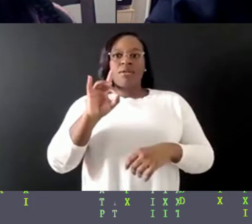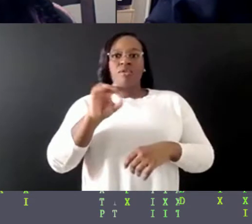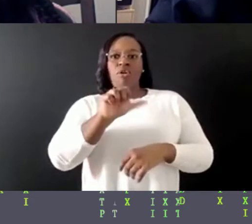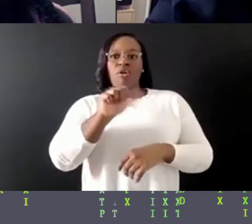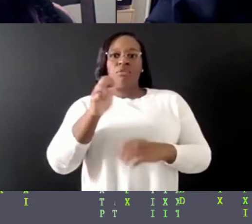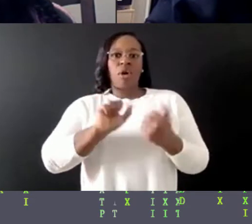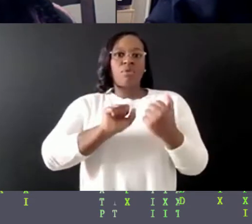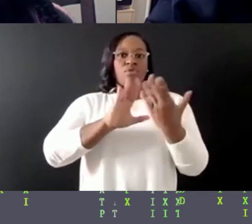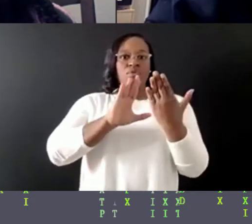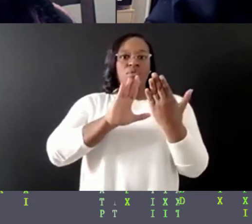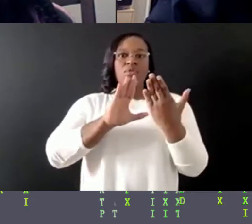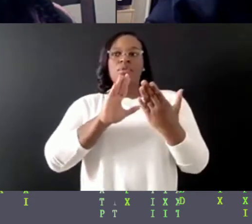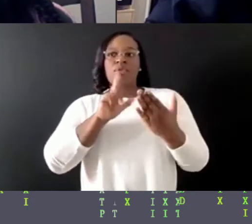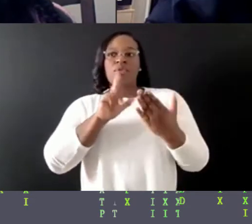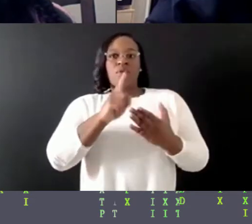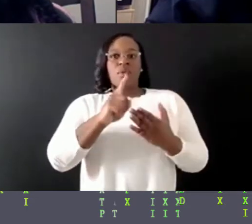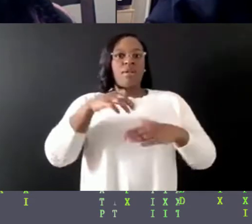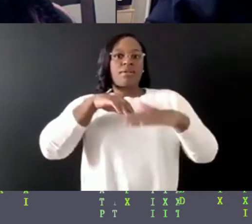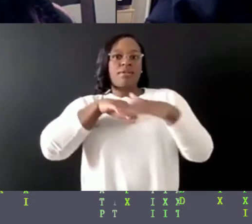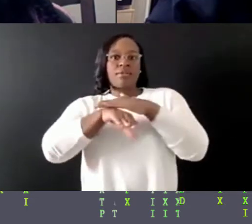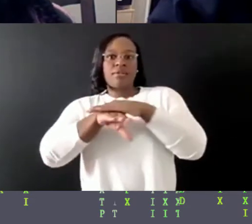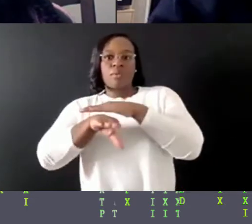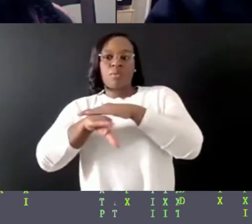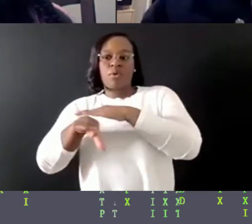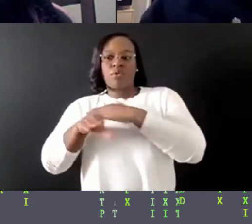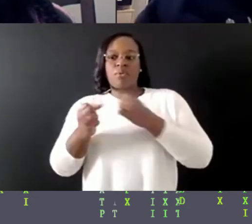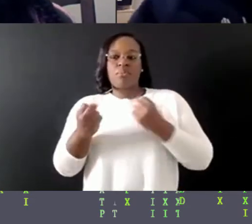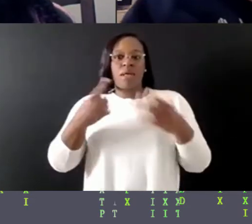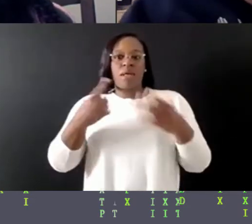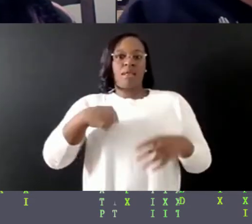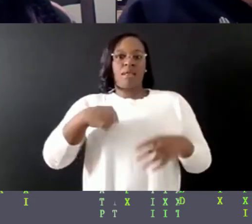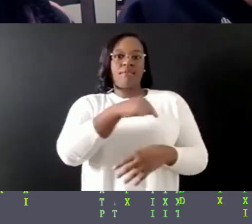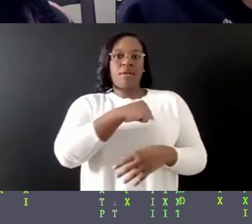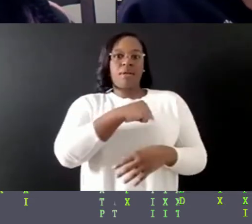especially if it's not as accessible, which for so many of us, it hasn't been.